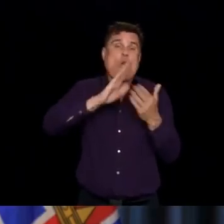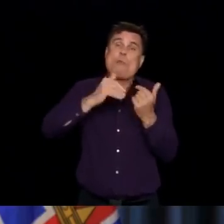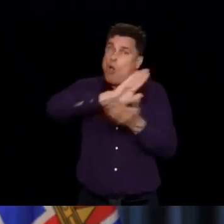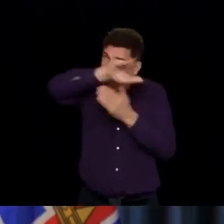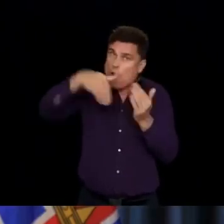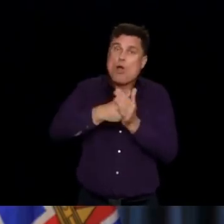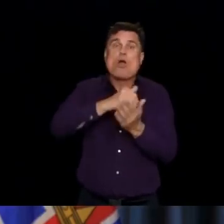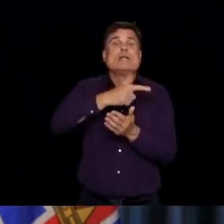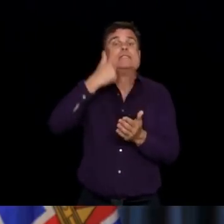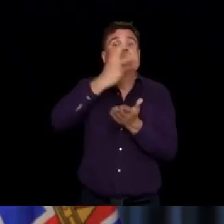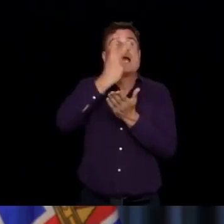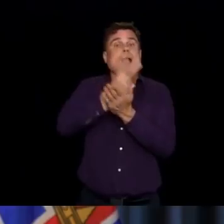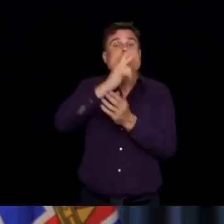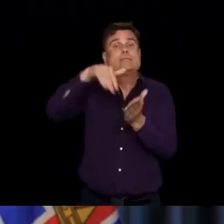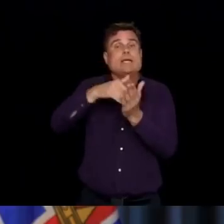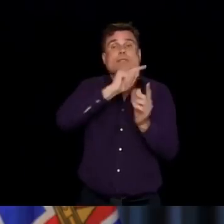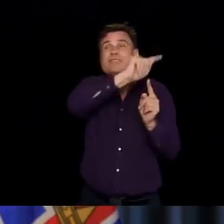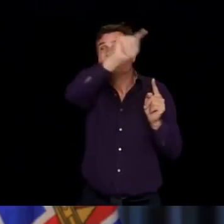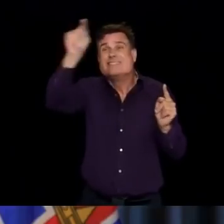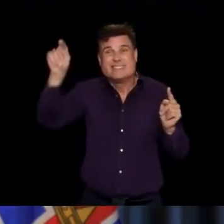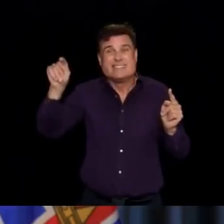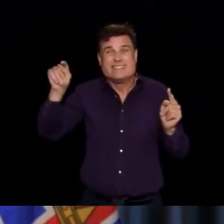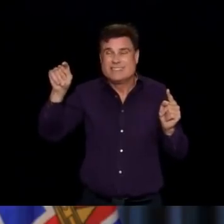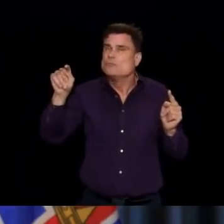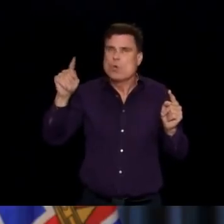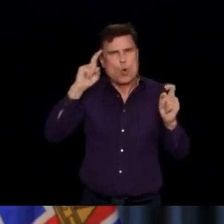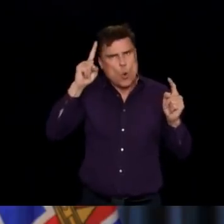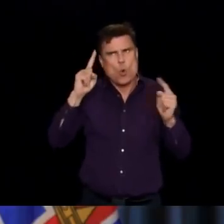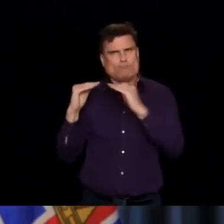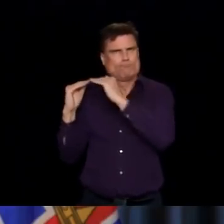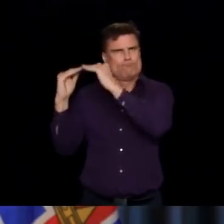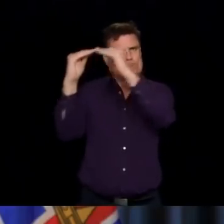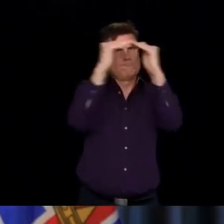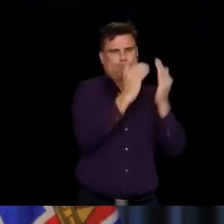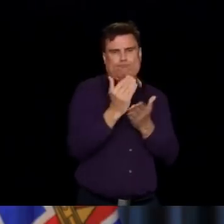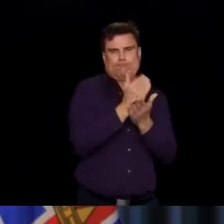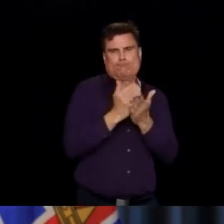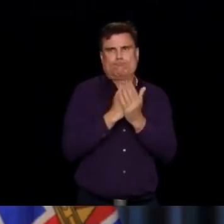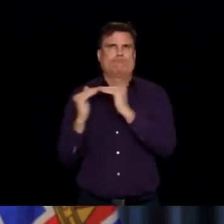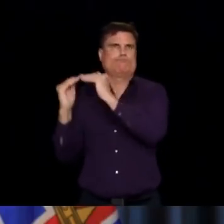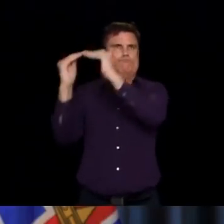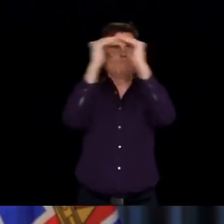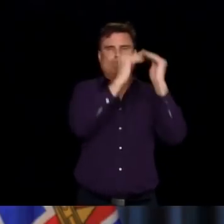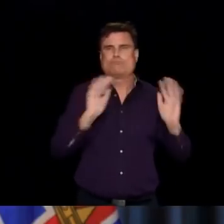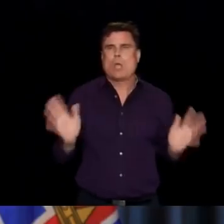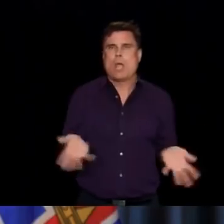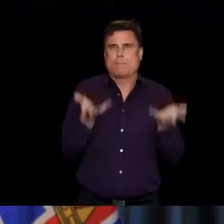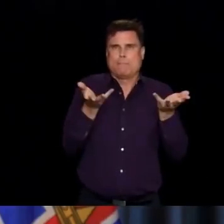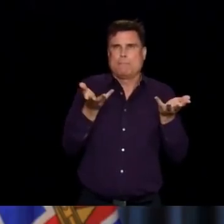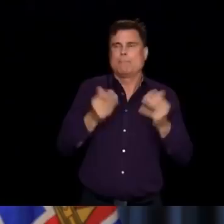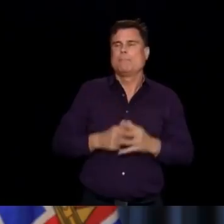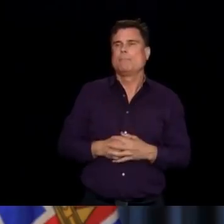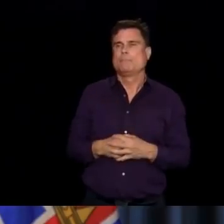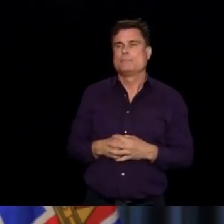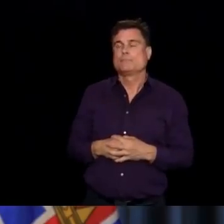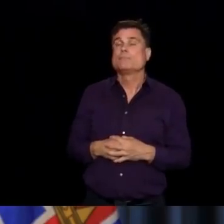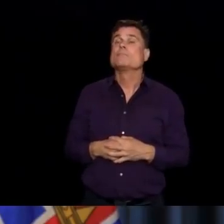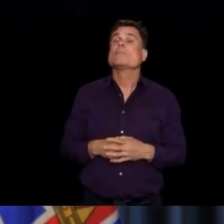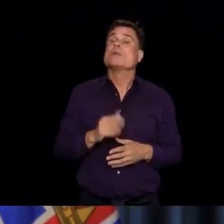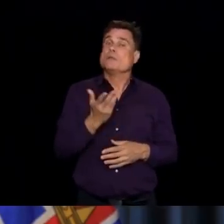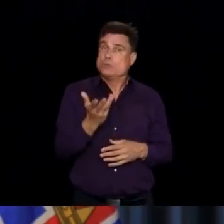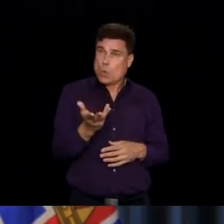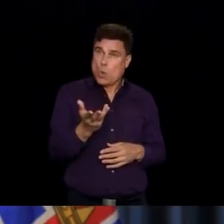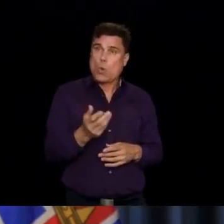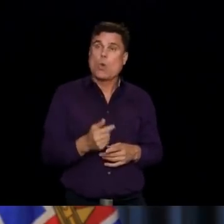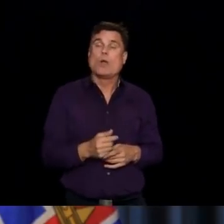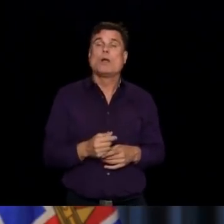ultimately have to make decisions about the limits of the size of the programs. we, our decision was to limit it for that